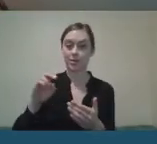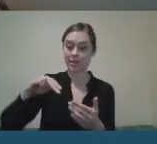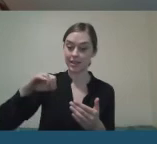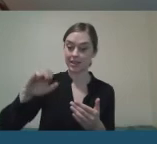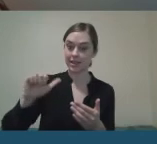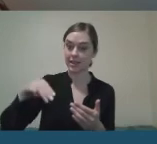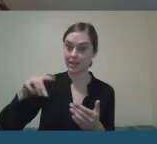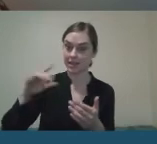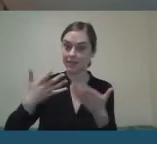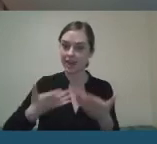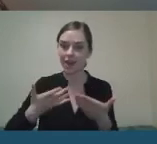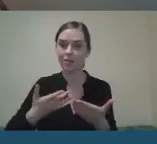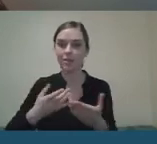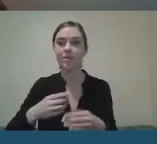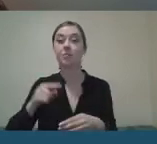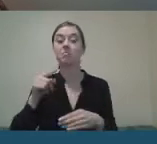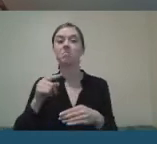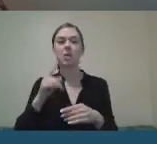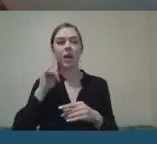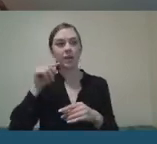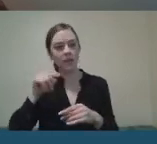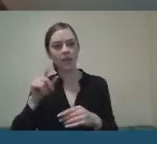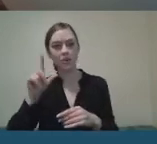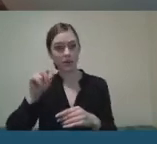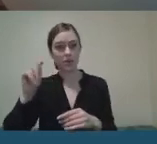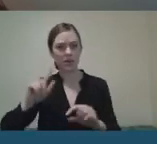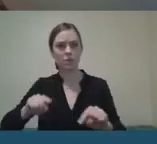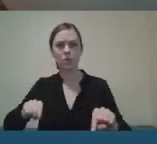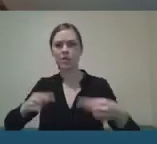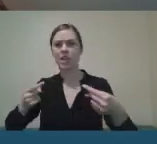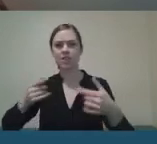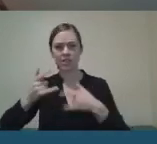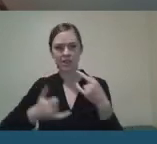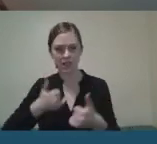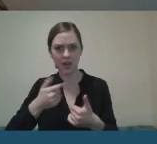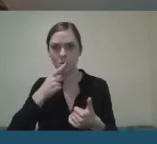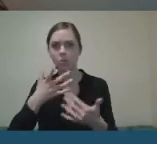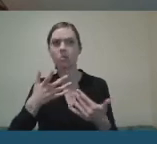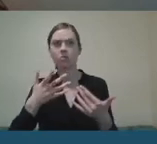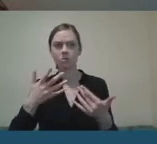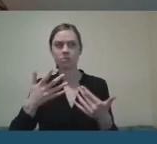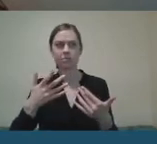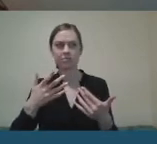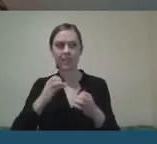we've heard there that 2020 was a challenging year, but they've also clearly been a lot of successes.